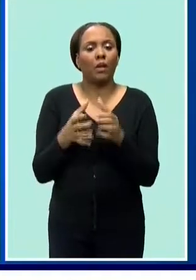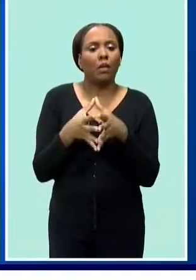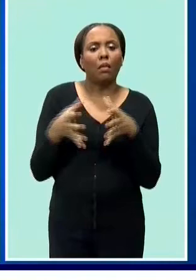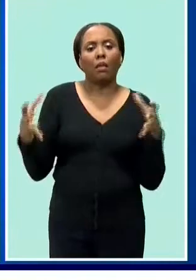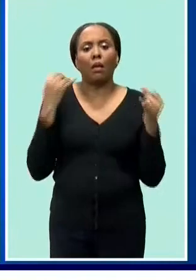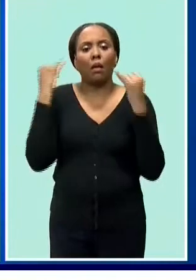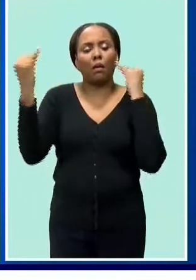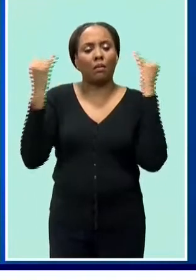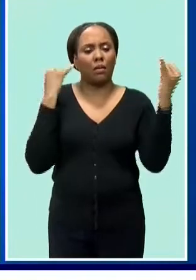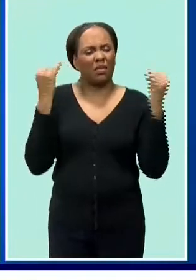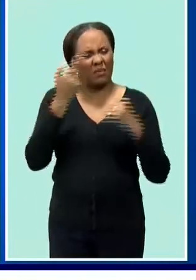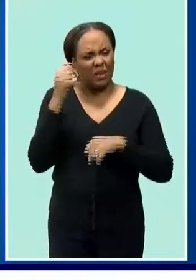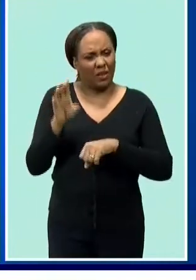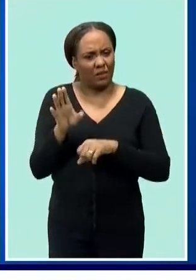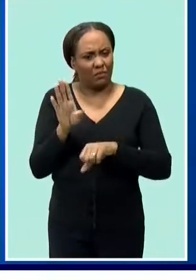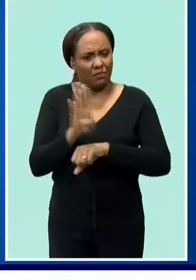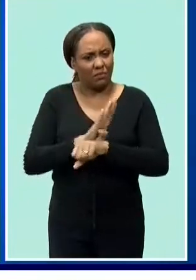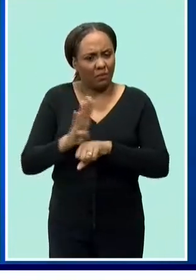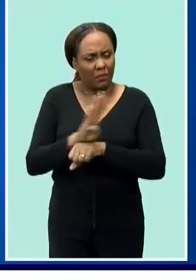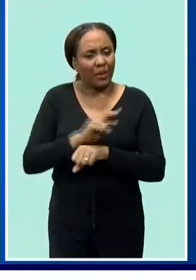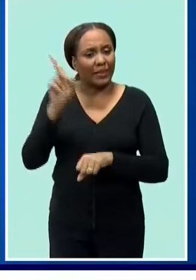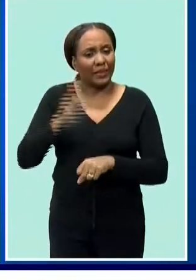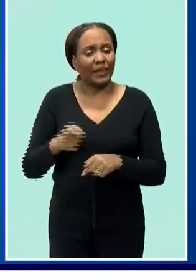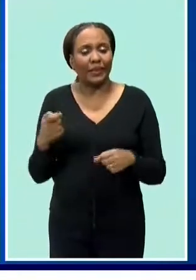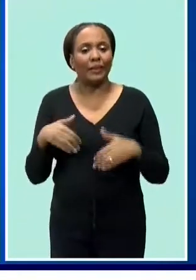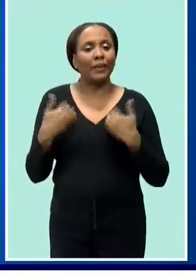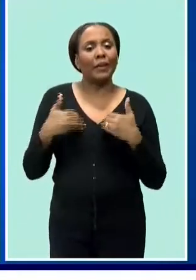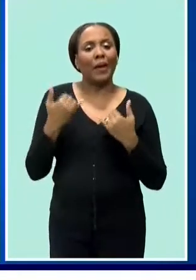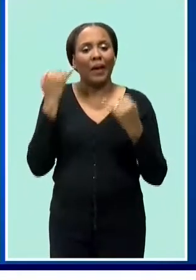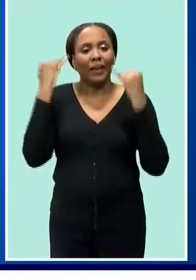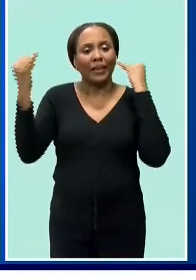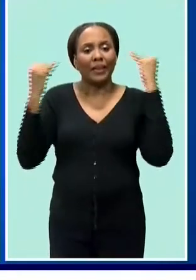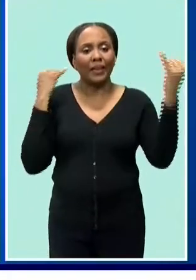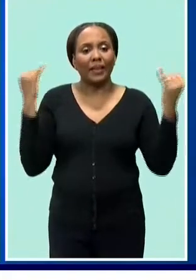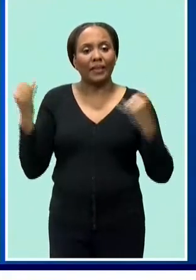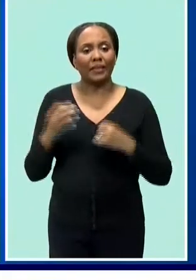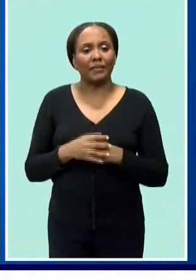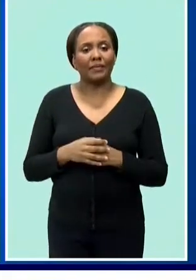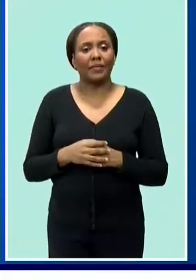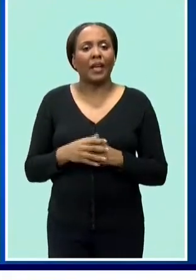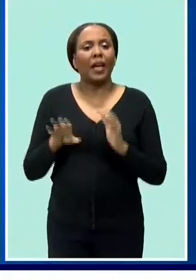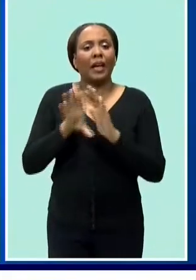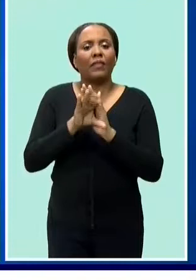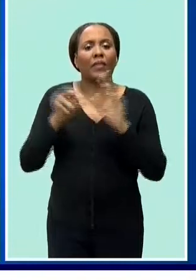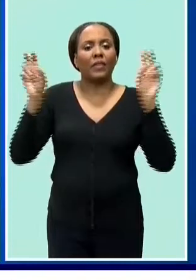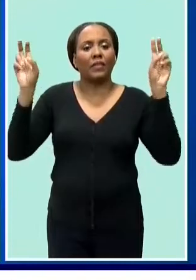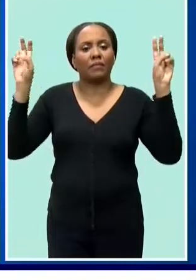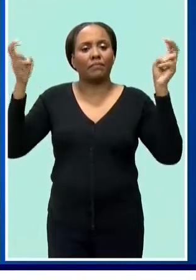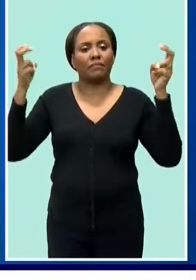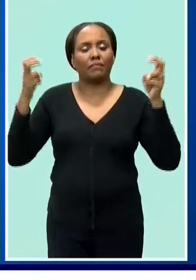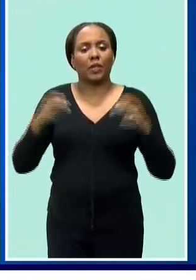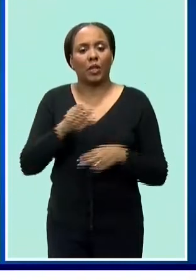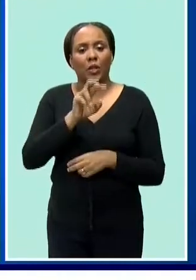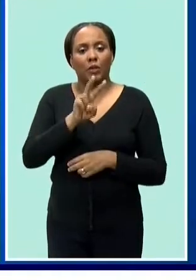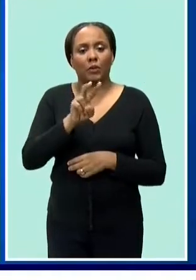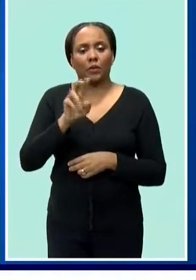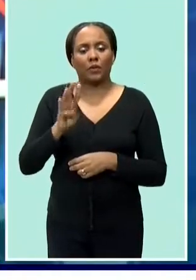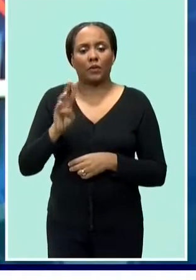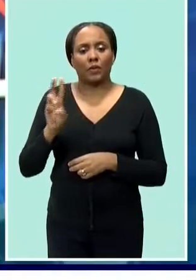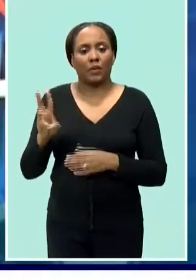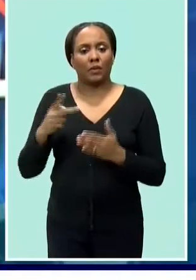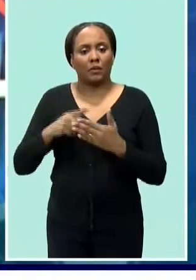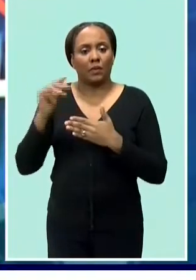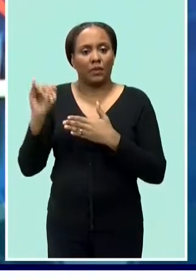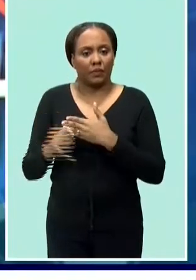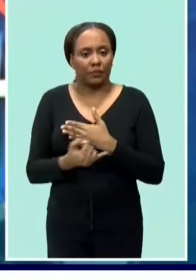now the challenge was issued at the launch of the video 246 project it's a collaborative effort between the youth development department and